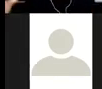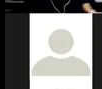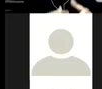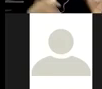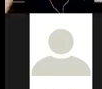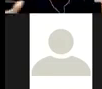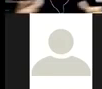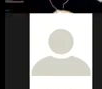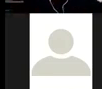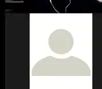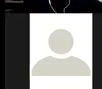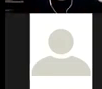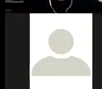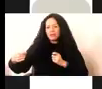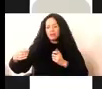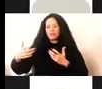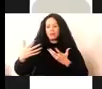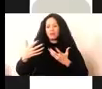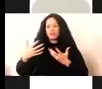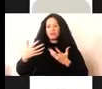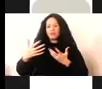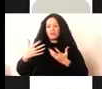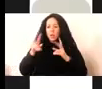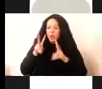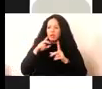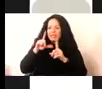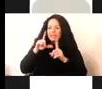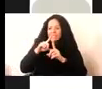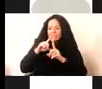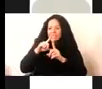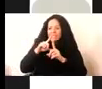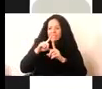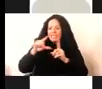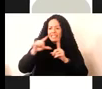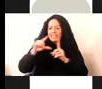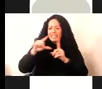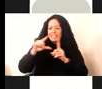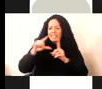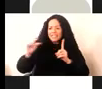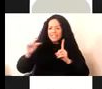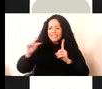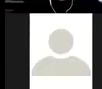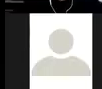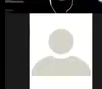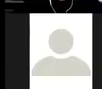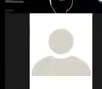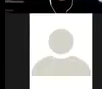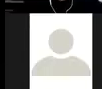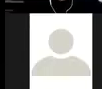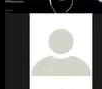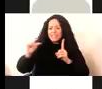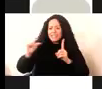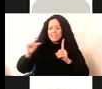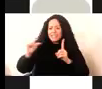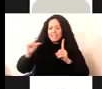expand in some ways that field of digital objects to include other objects of digital design culture